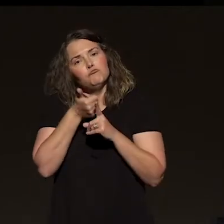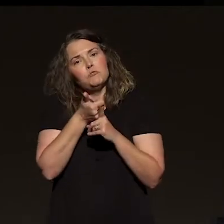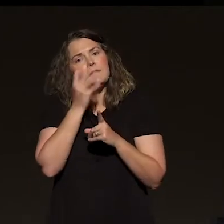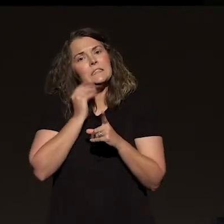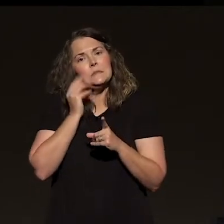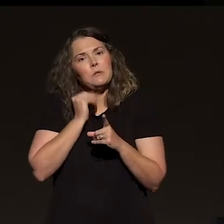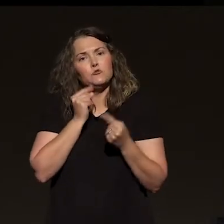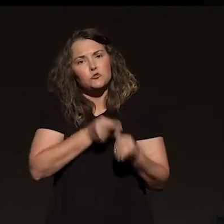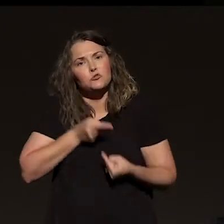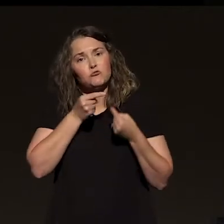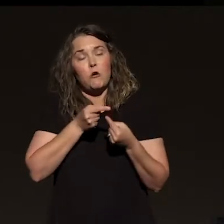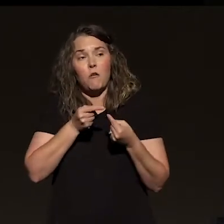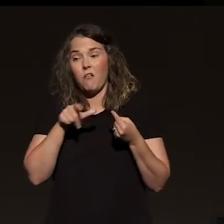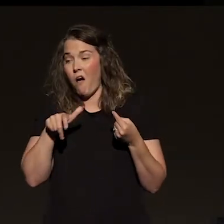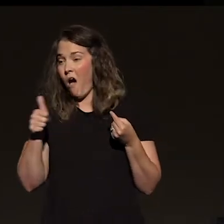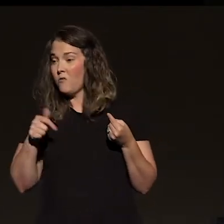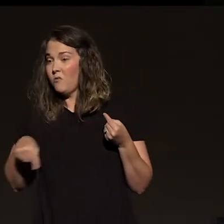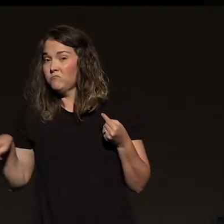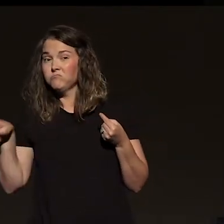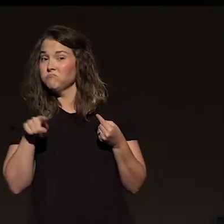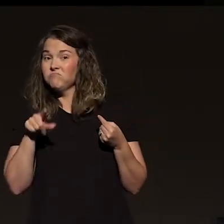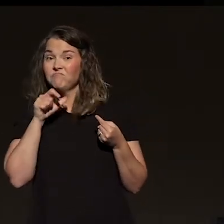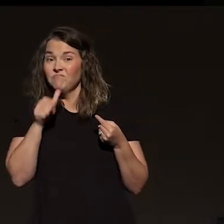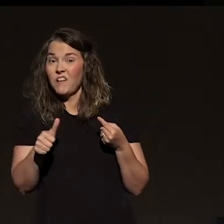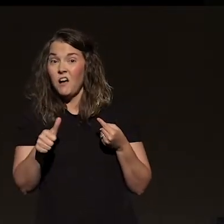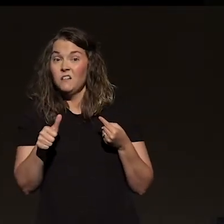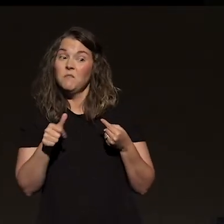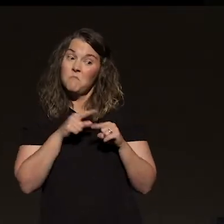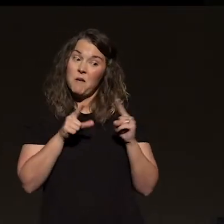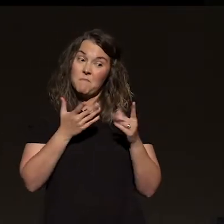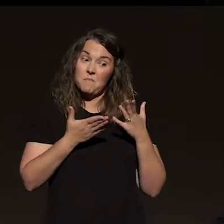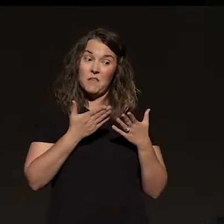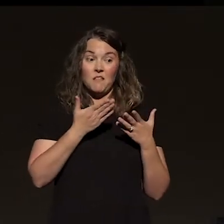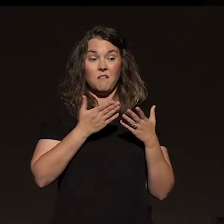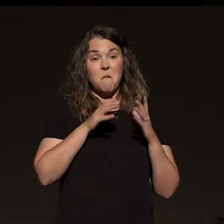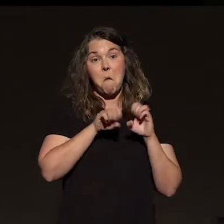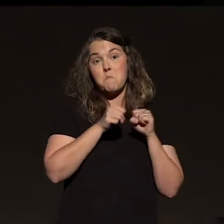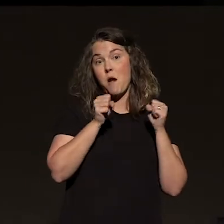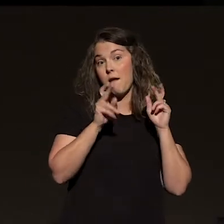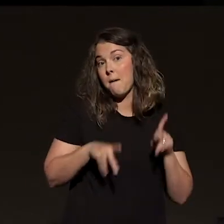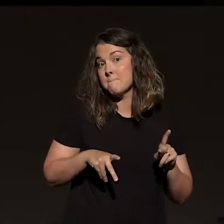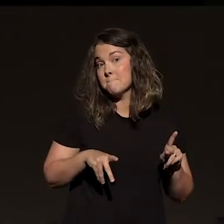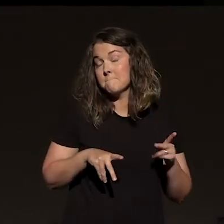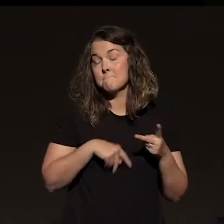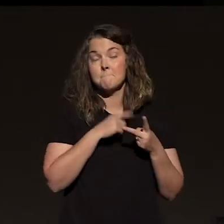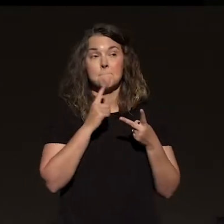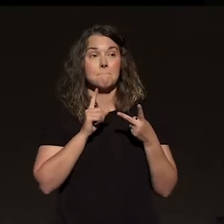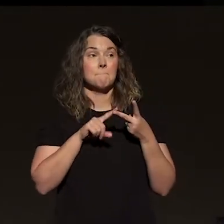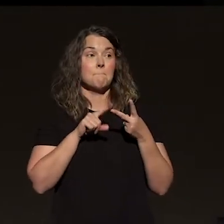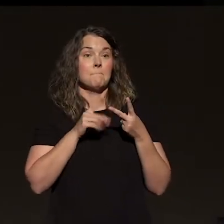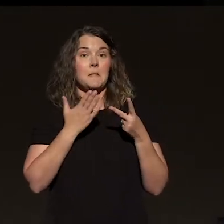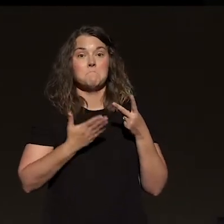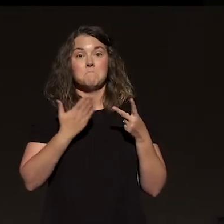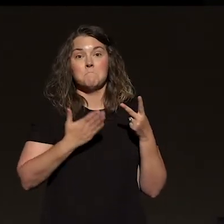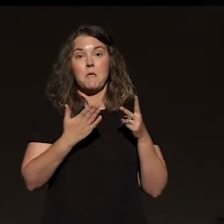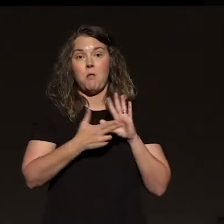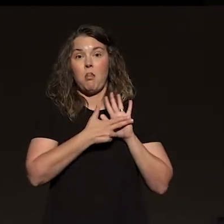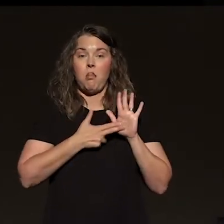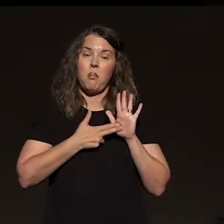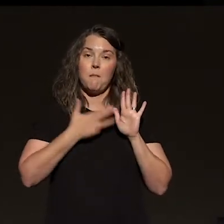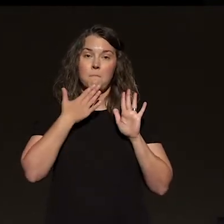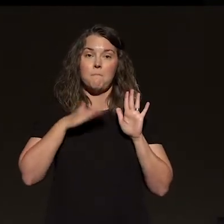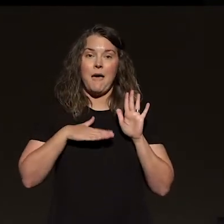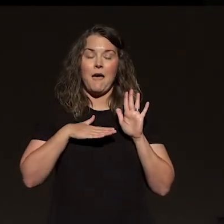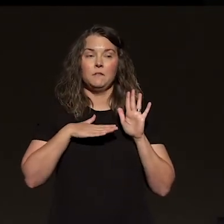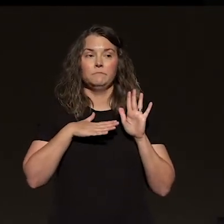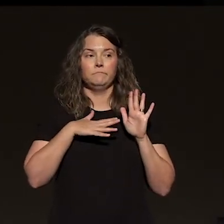through. Nobody else may be going through it, but it could be something like a breakup. It could be something like you got a bad diagnosis, right? Not